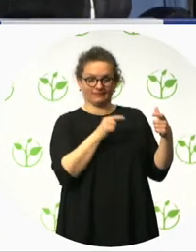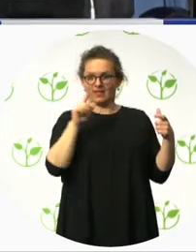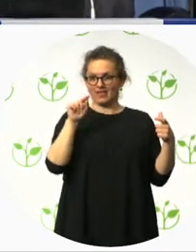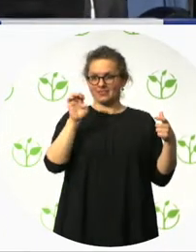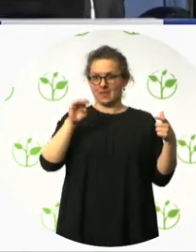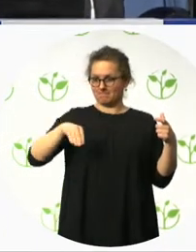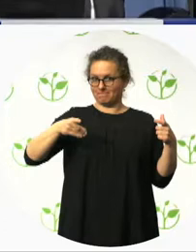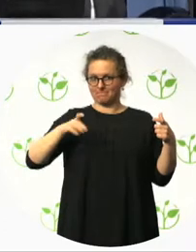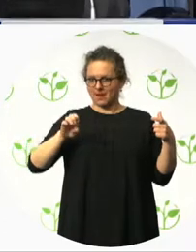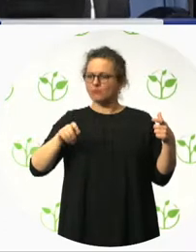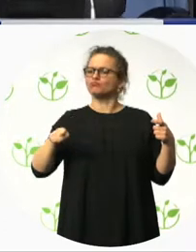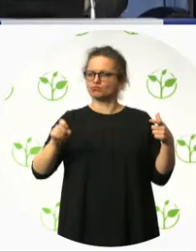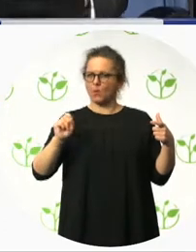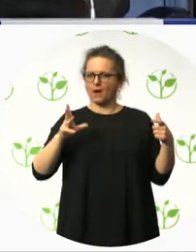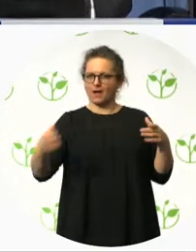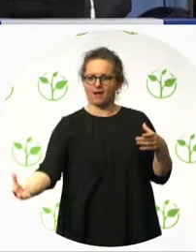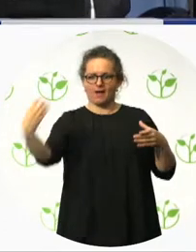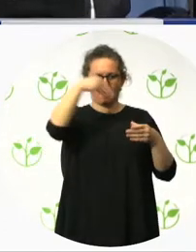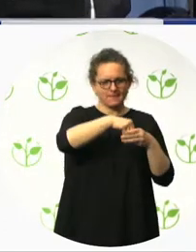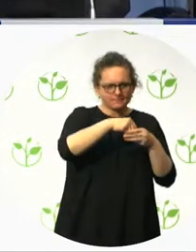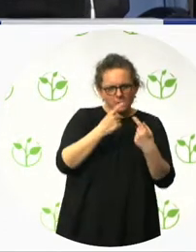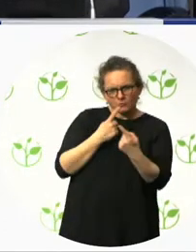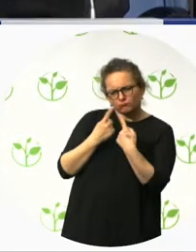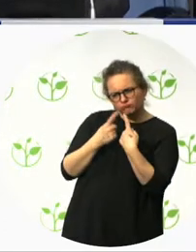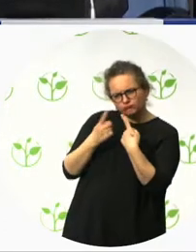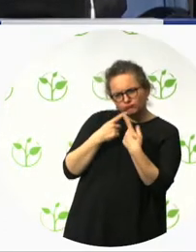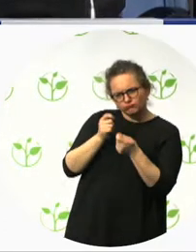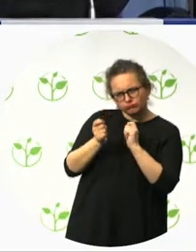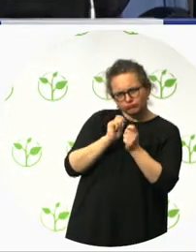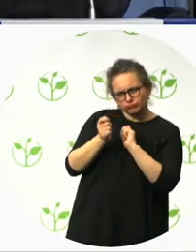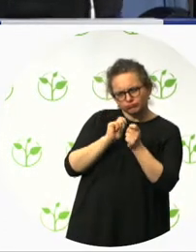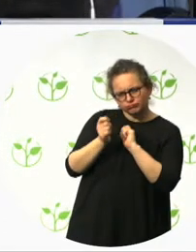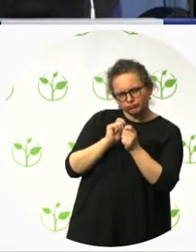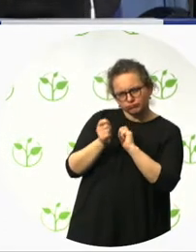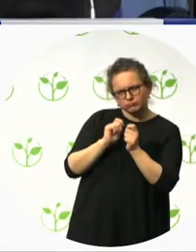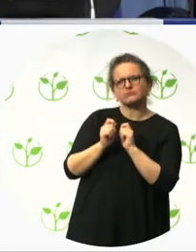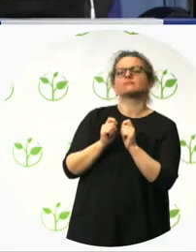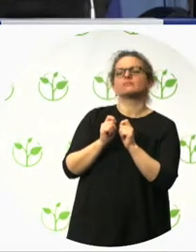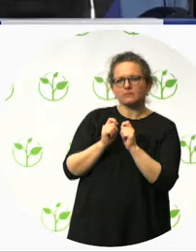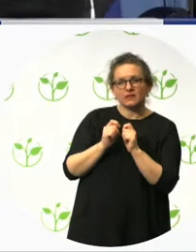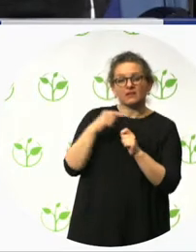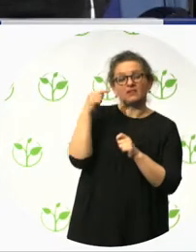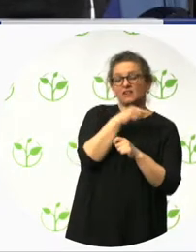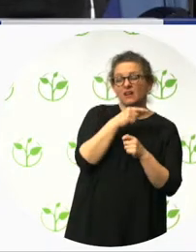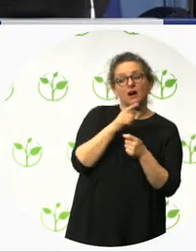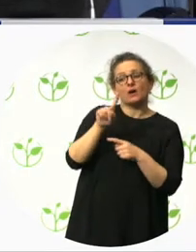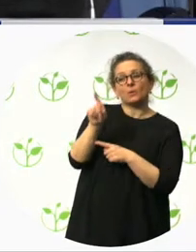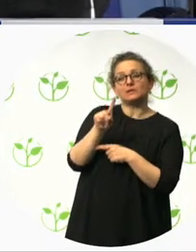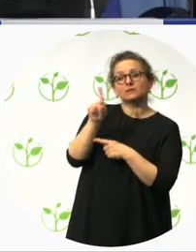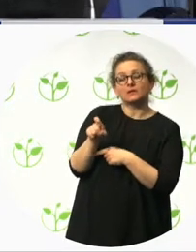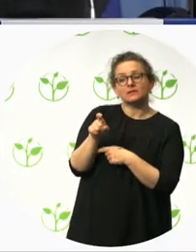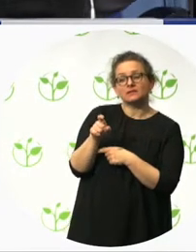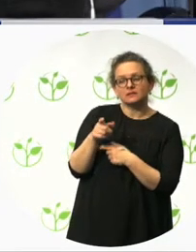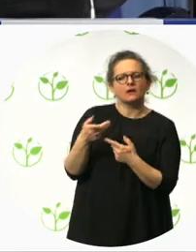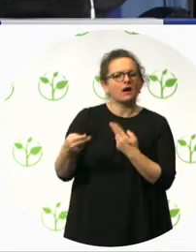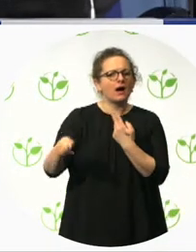for this presentation, she told me two important things. The first one is that she said that the accessibility of the shop helps persons